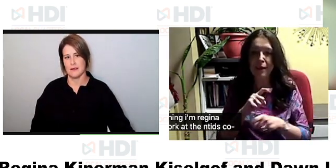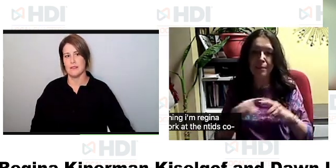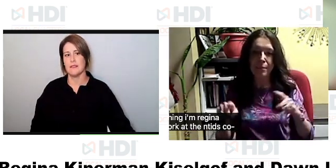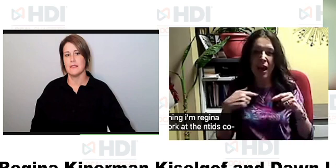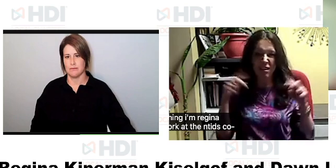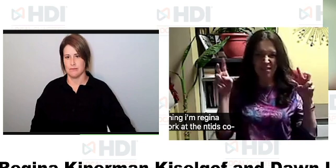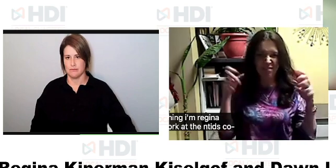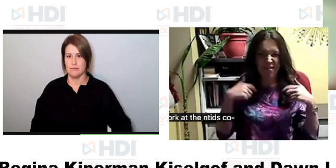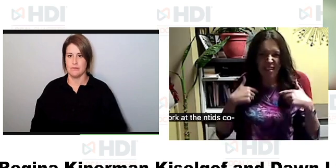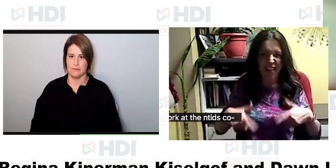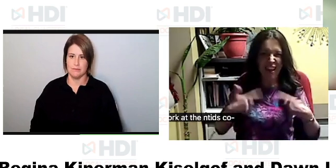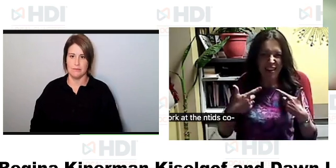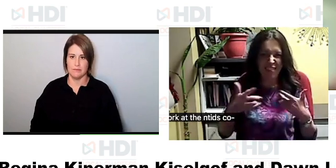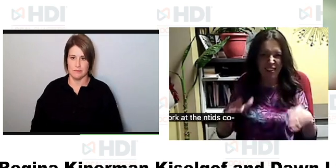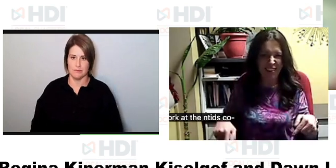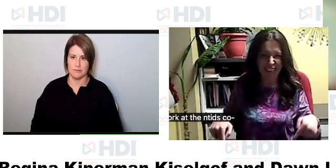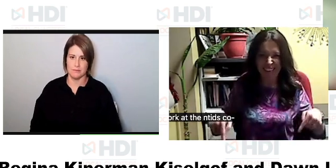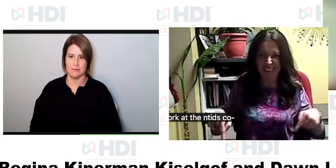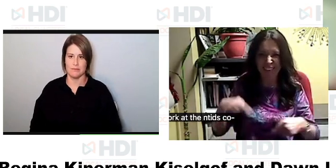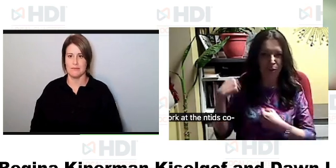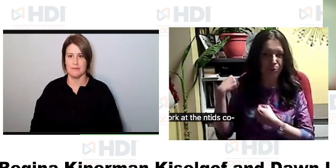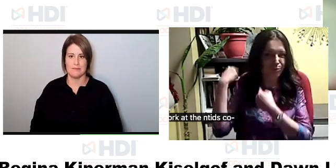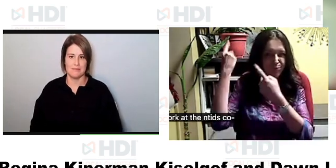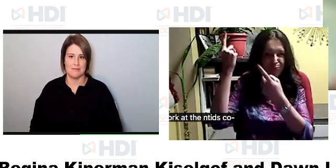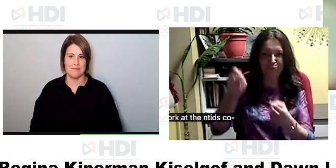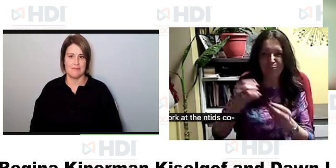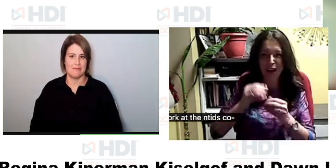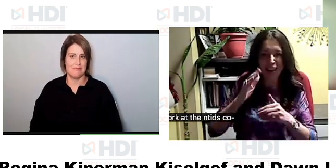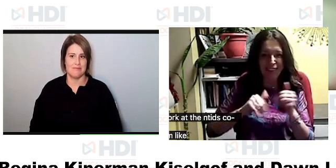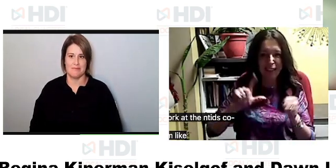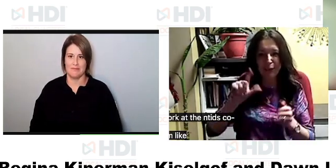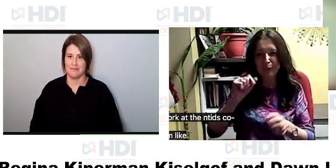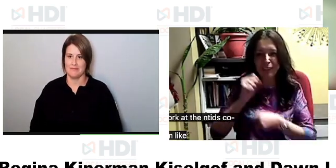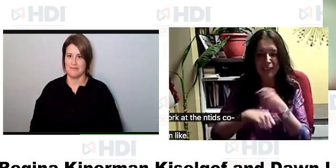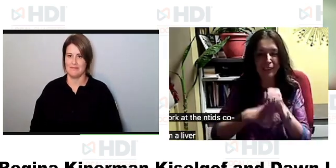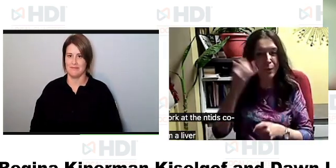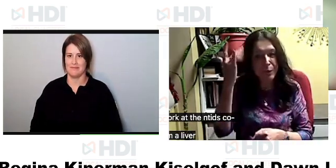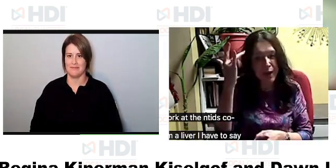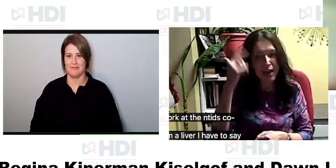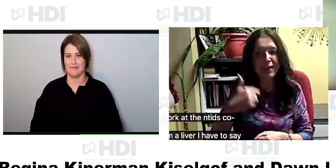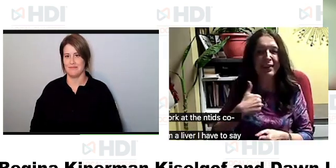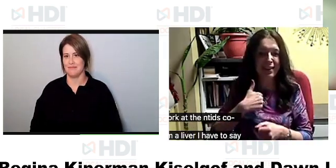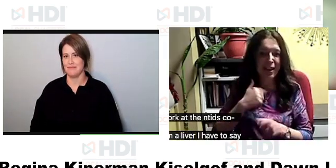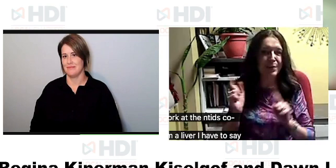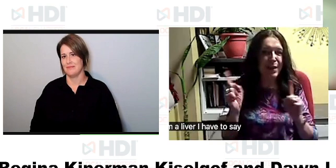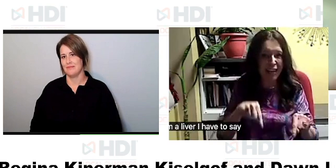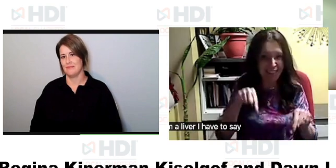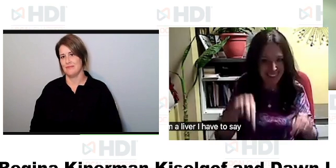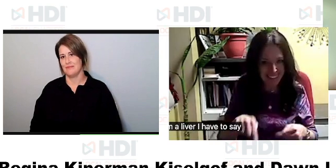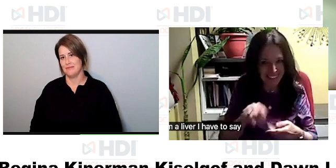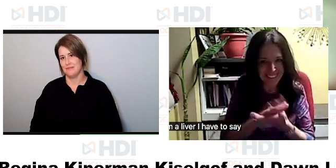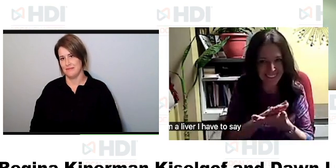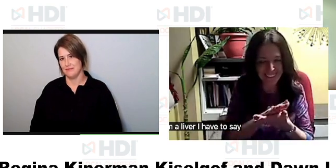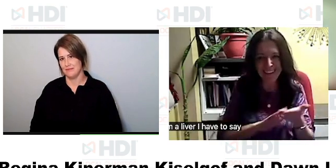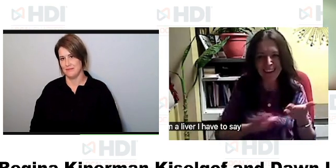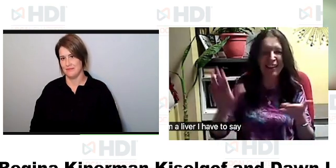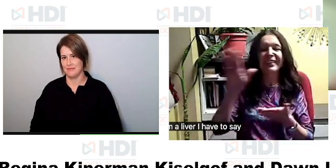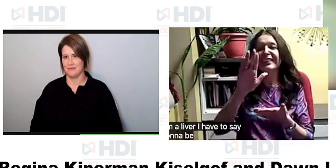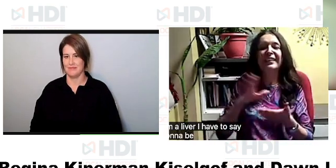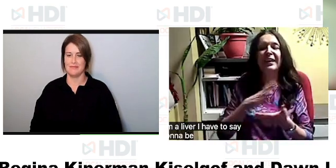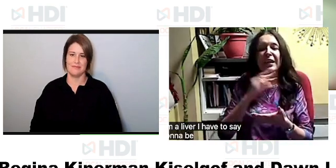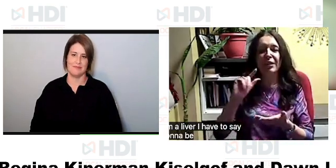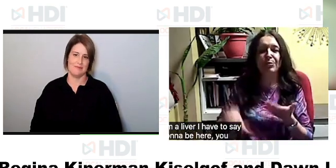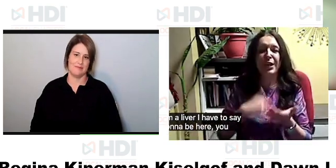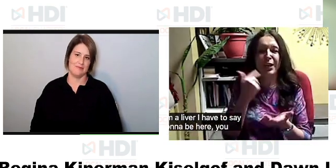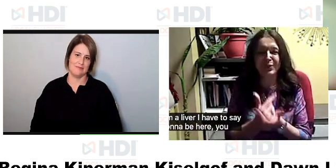for about 15 years now but i'm a lifer i have to say as don said she's stuck i'm gonna be here